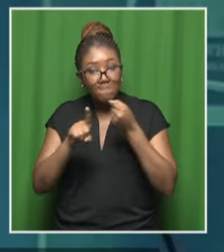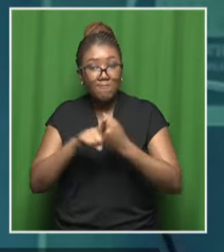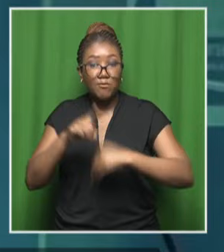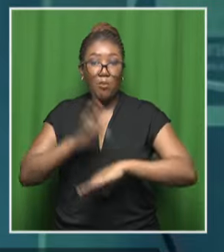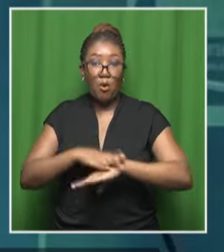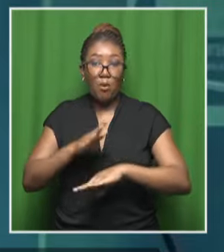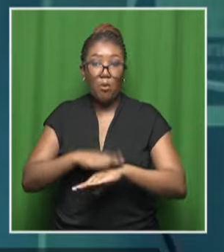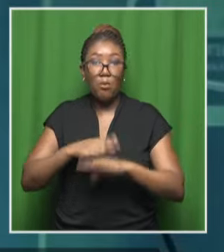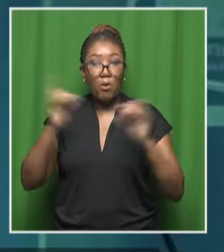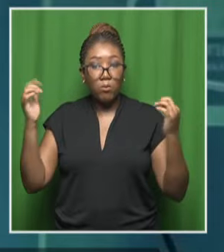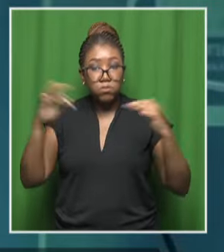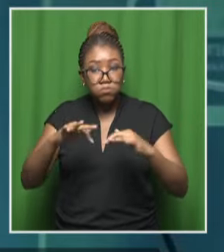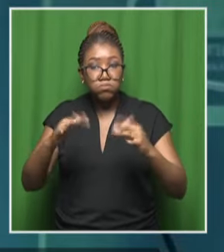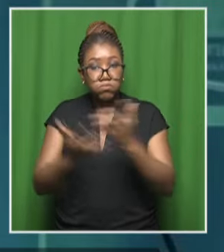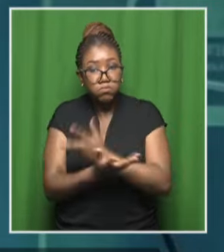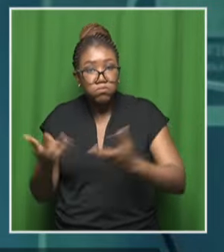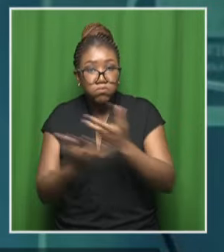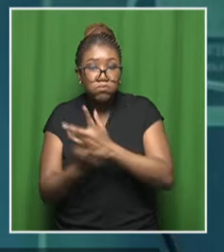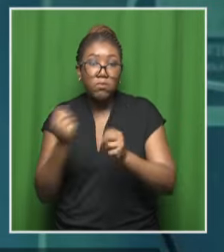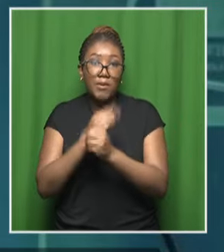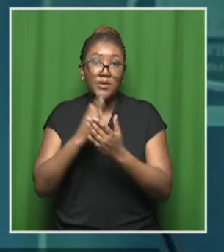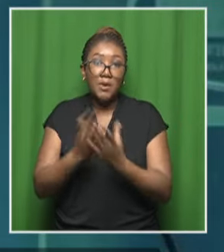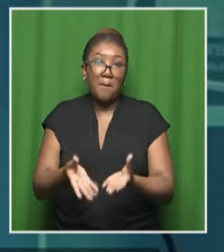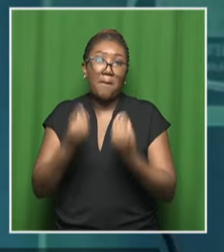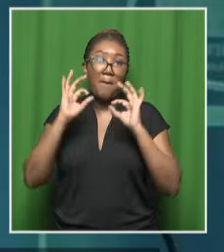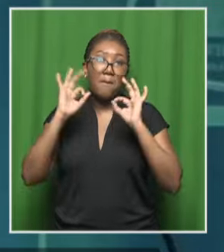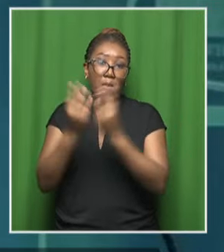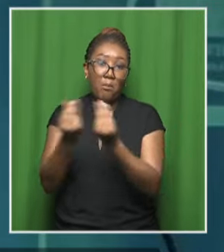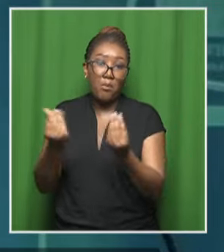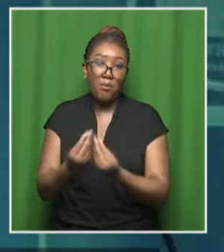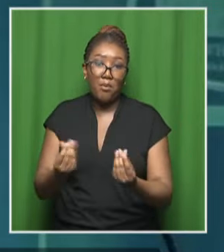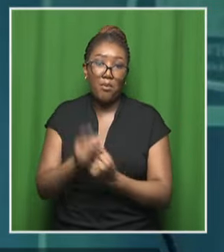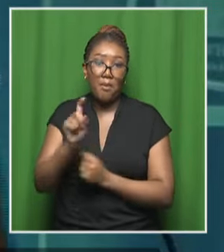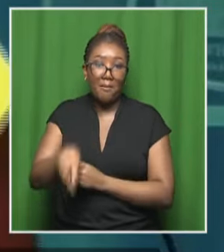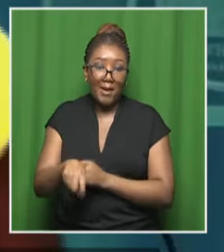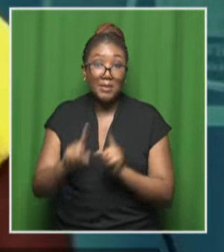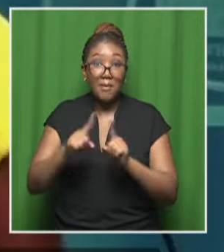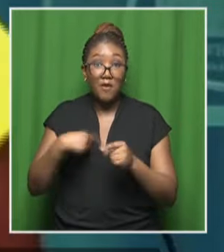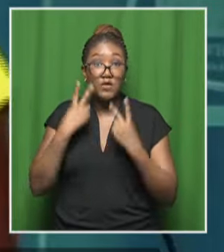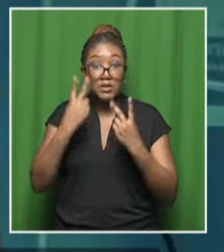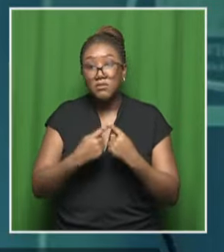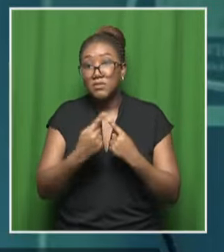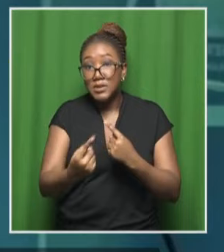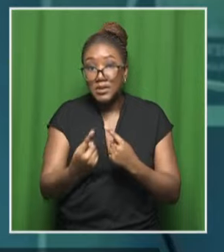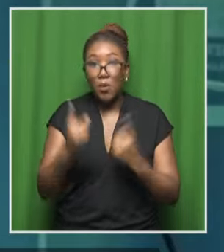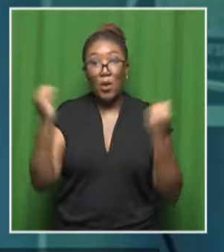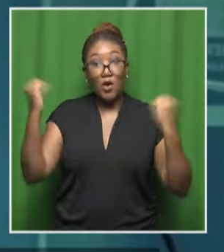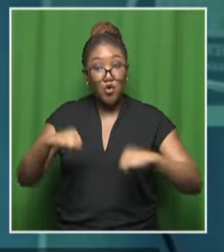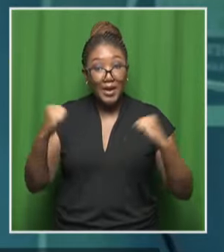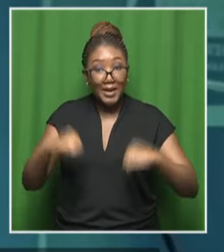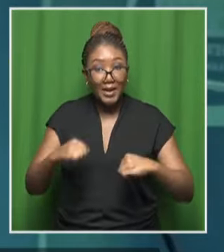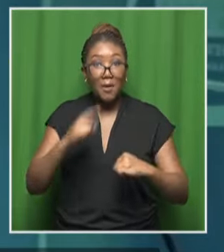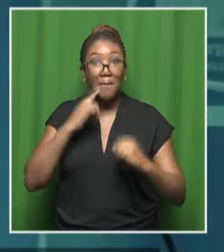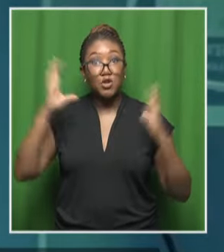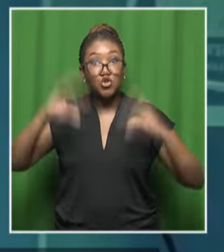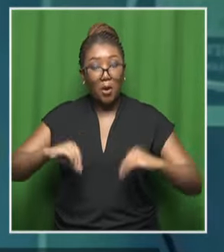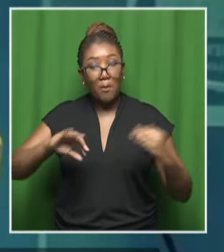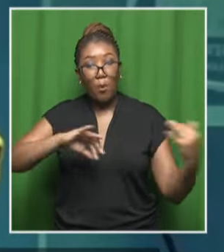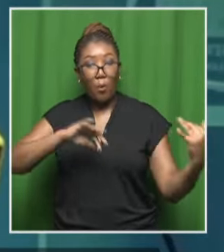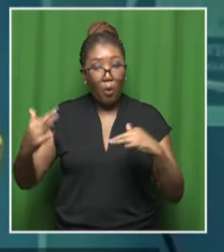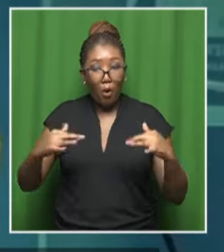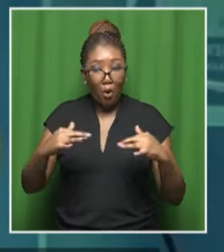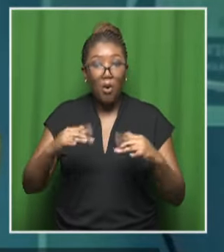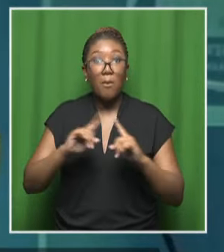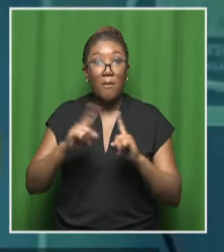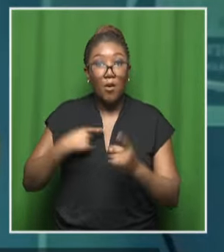those diplomatic conversations. We continue to work on a ceasefire deal. We believe that is the way forward